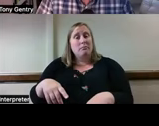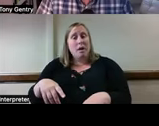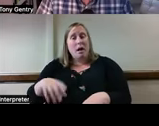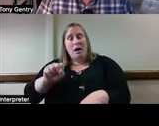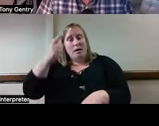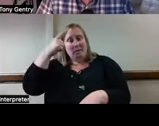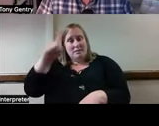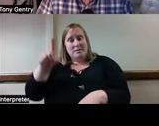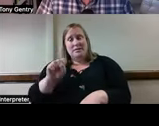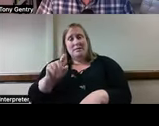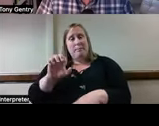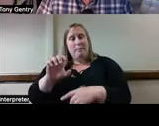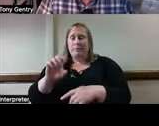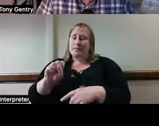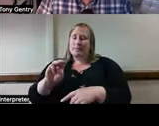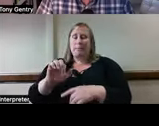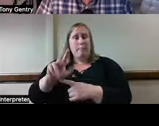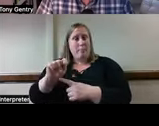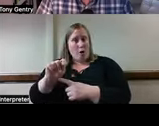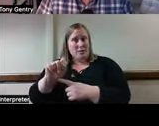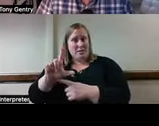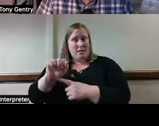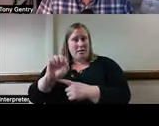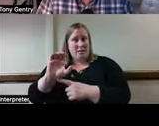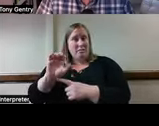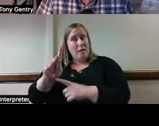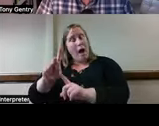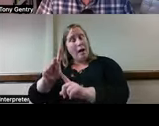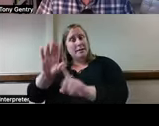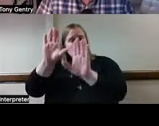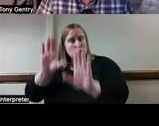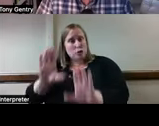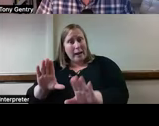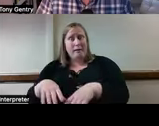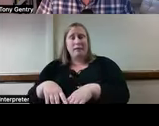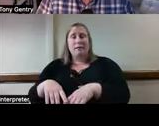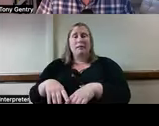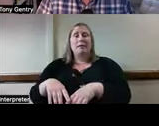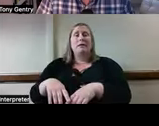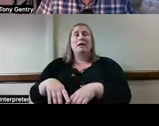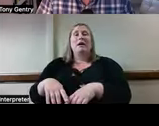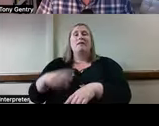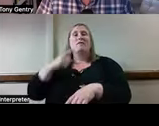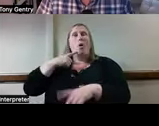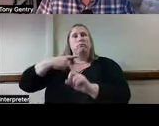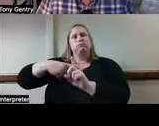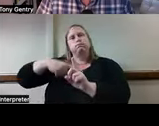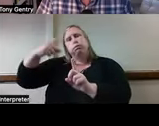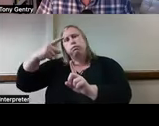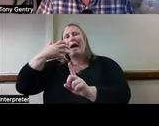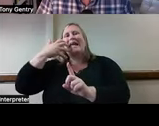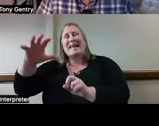And you don't have quite this problem in Virginia. But for locations with extremes from heat and cold,